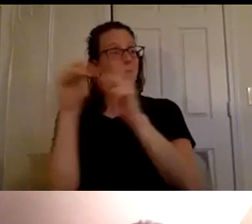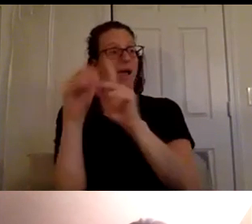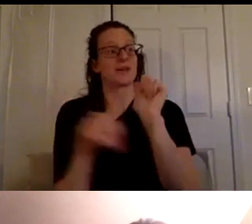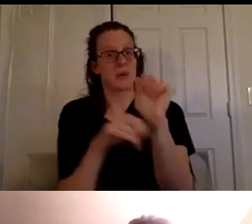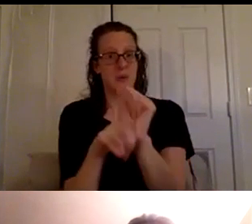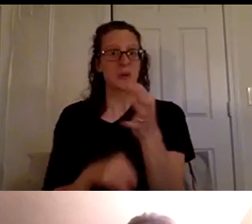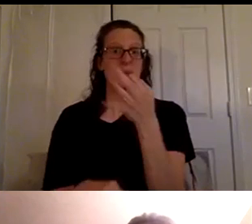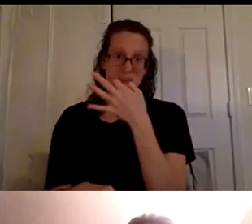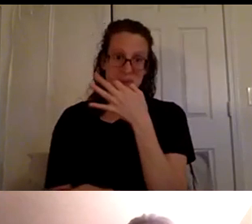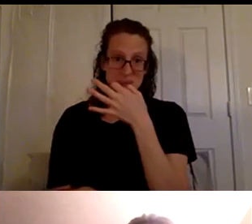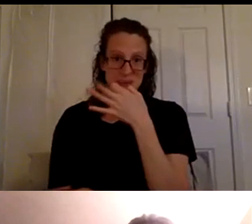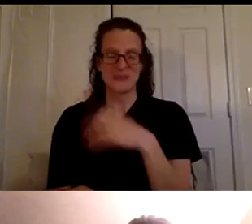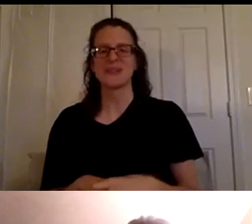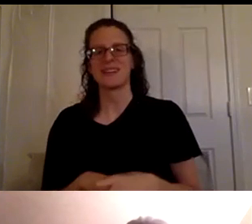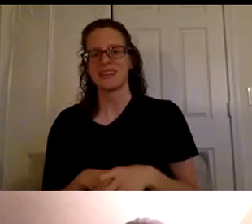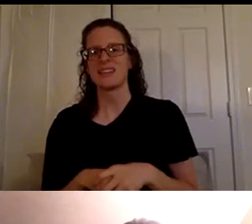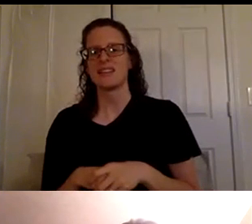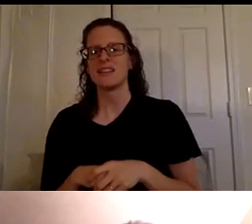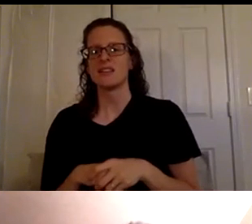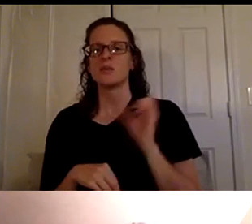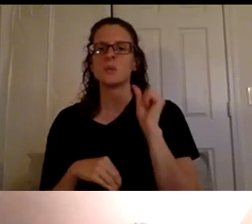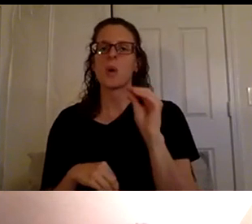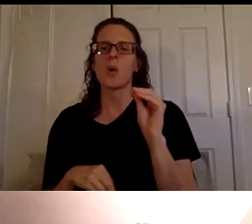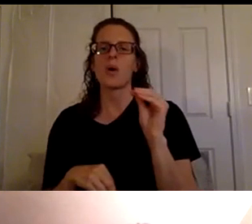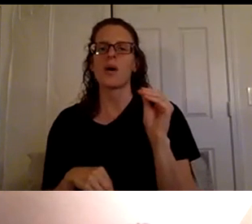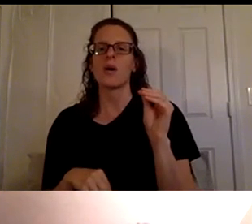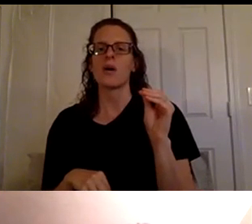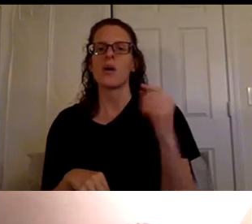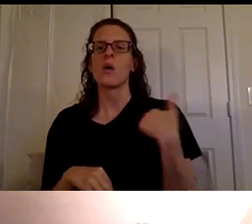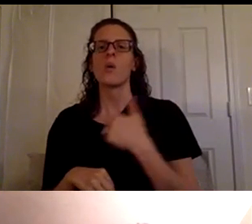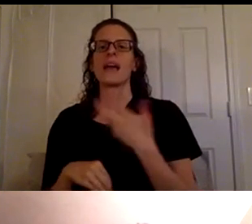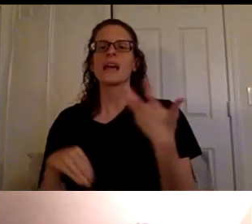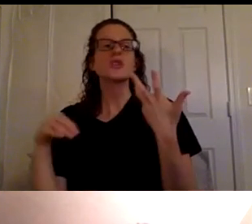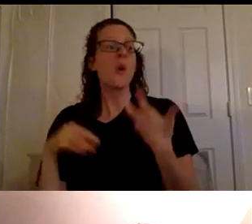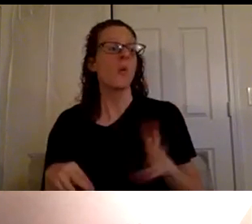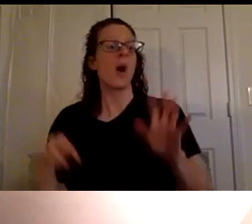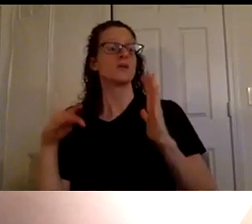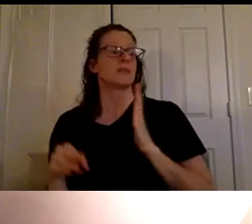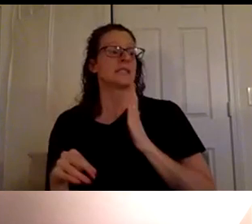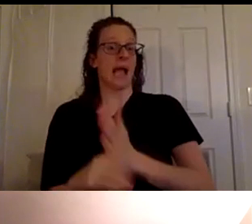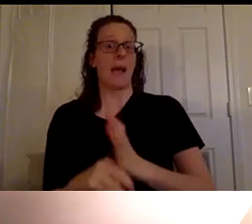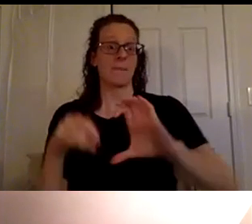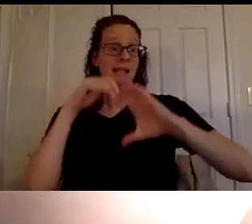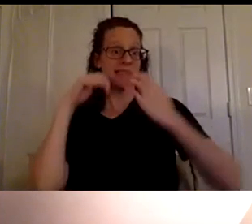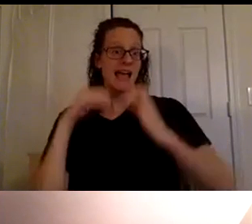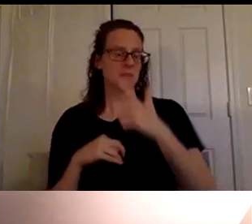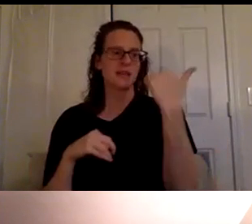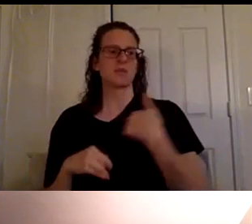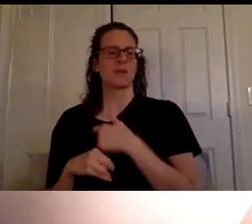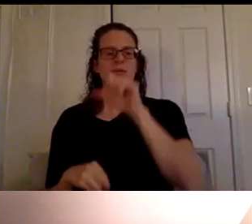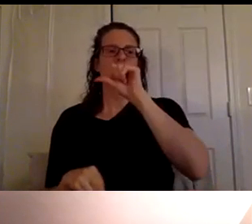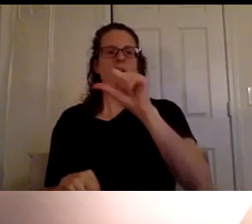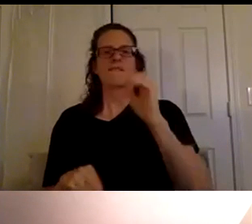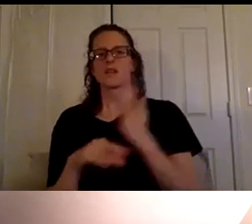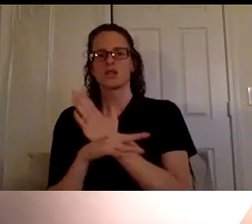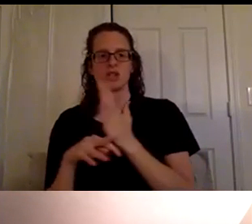so um we're kind of we're we don't want to stop having classes because we are loving sharing and the